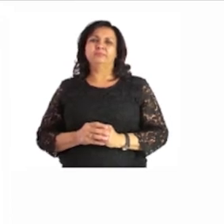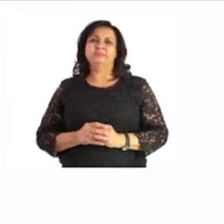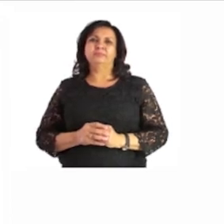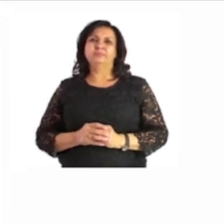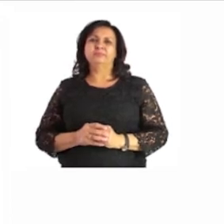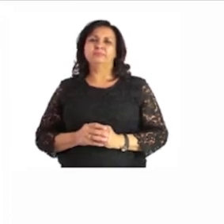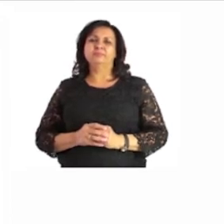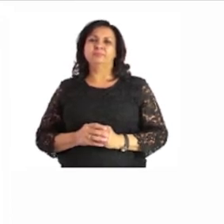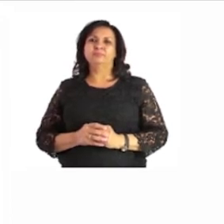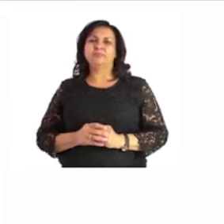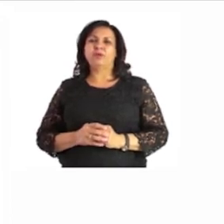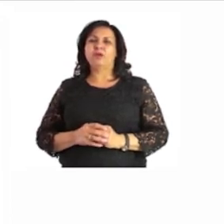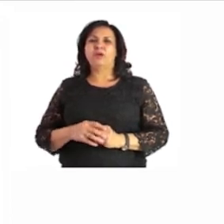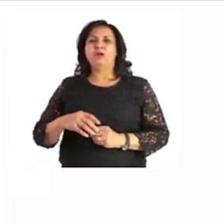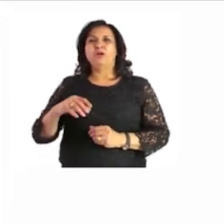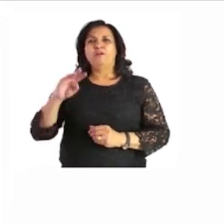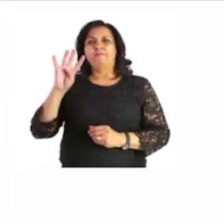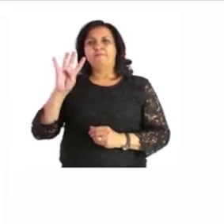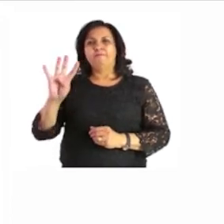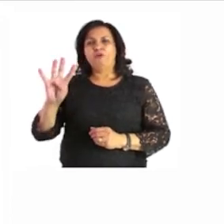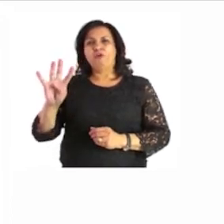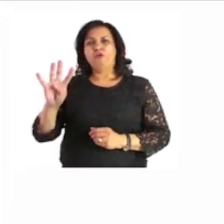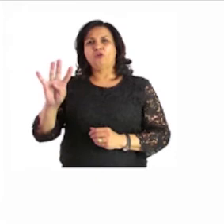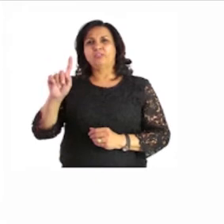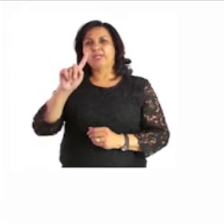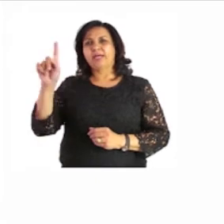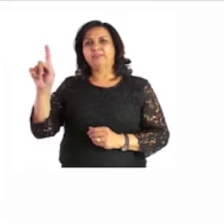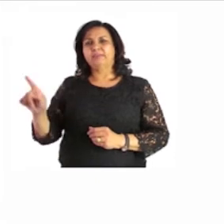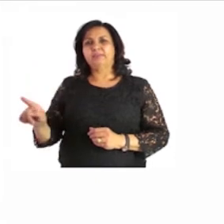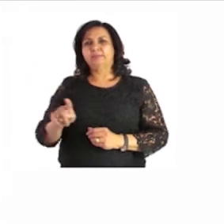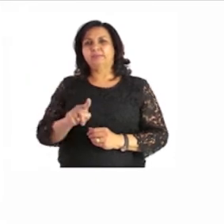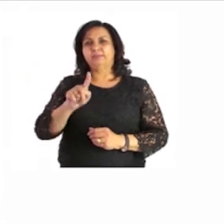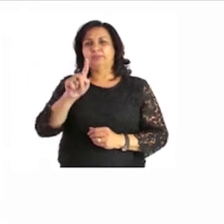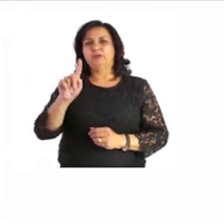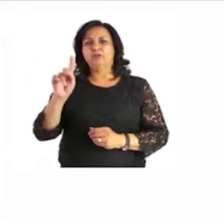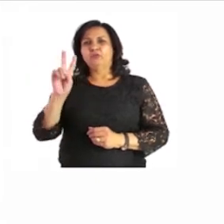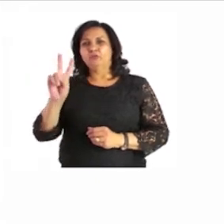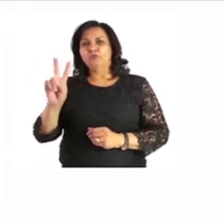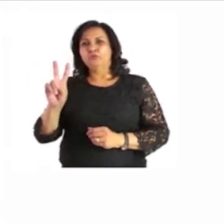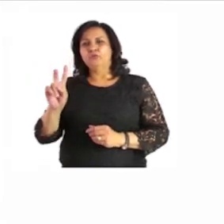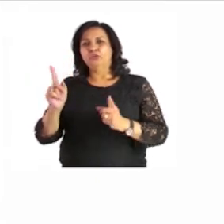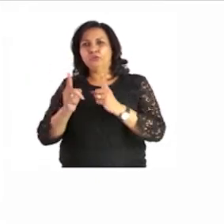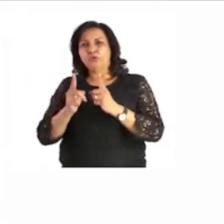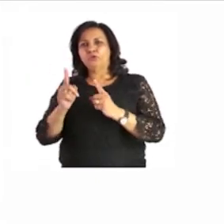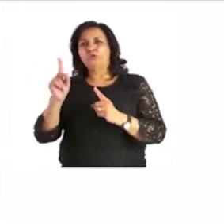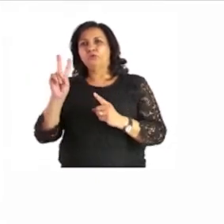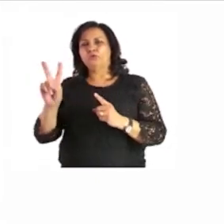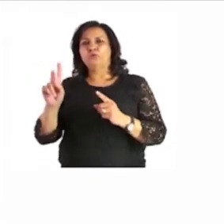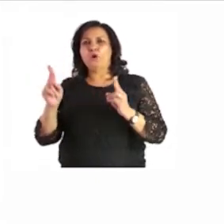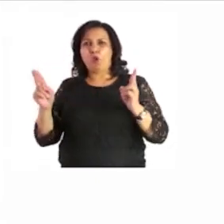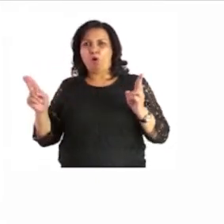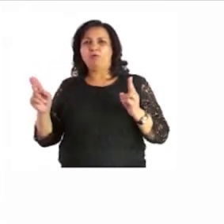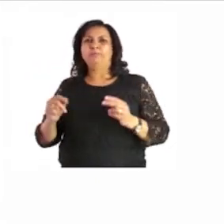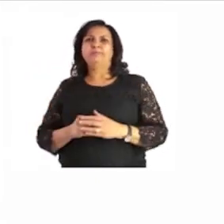got four sides two short and two long yes now let's look at the